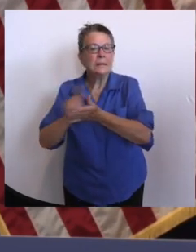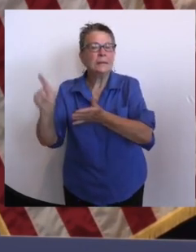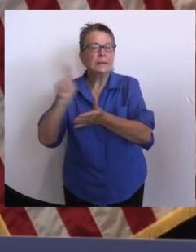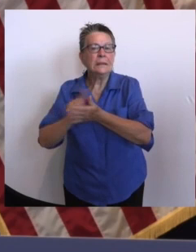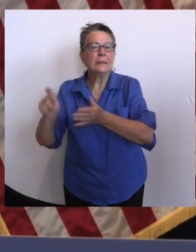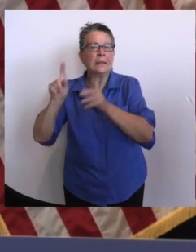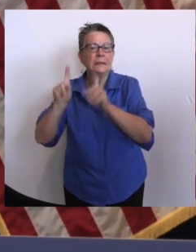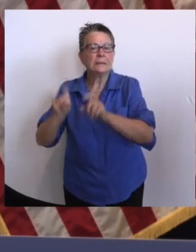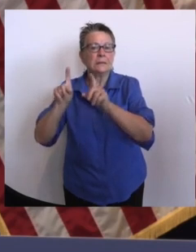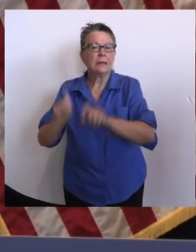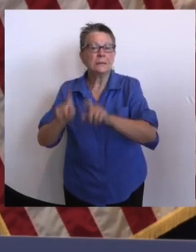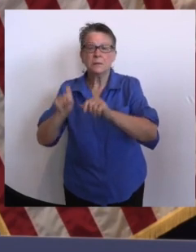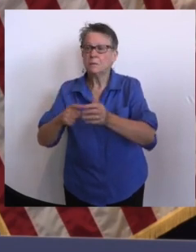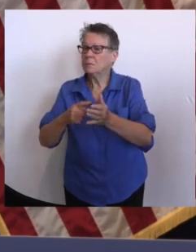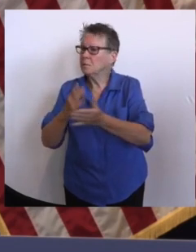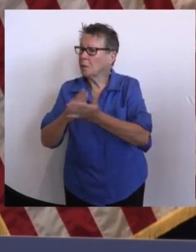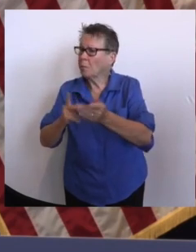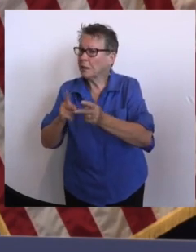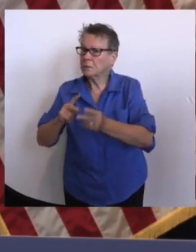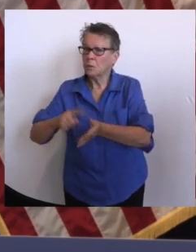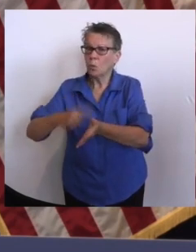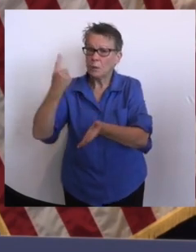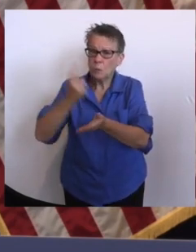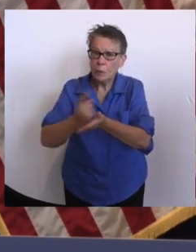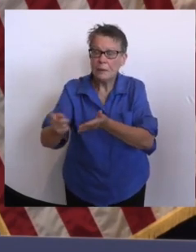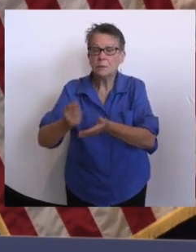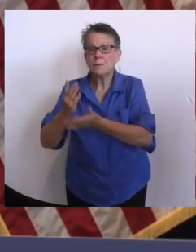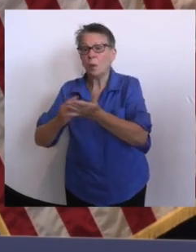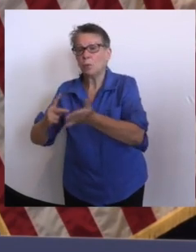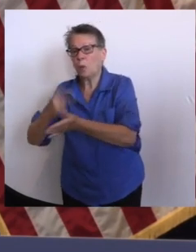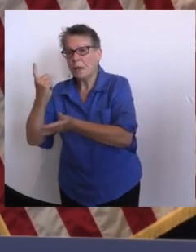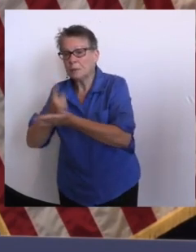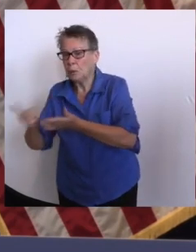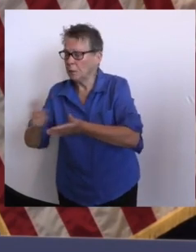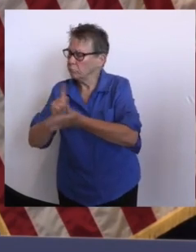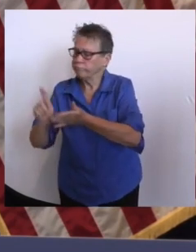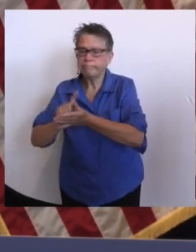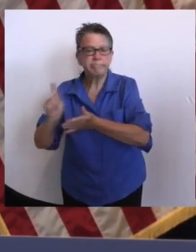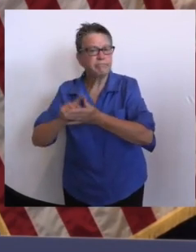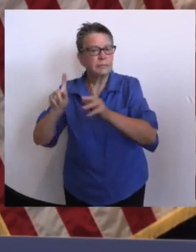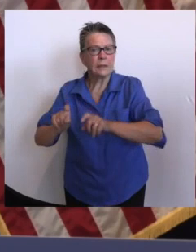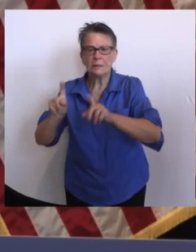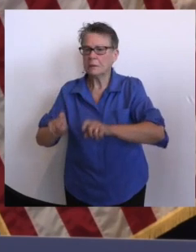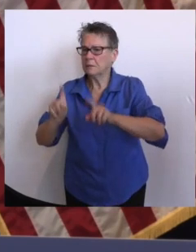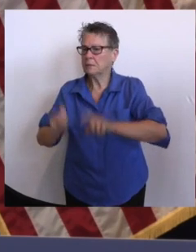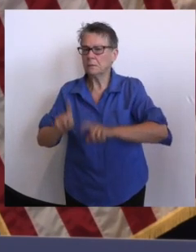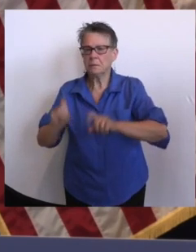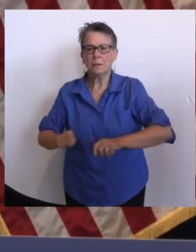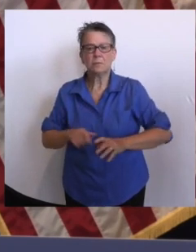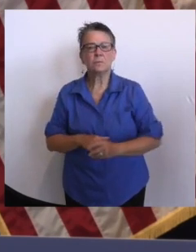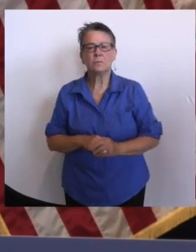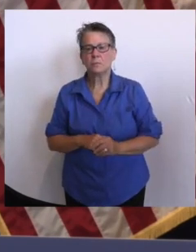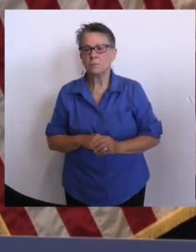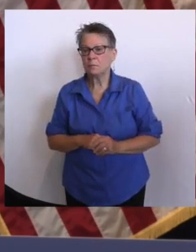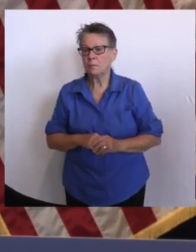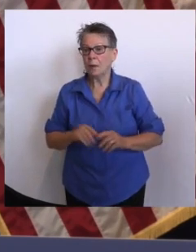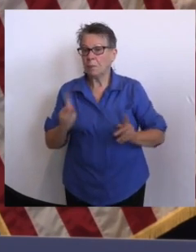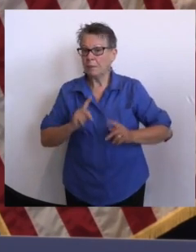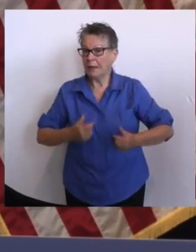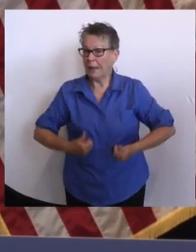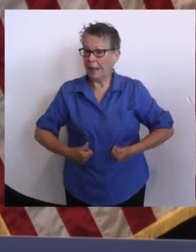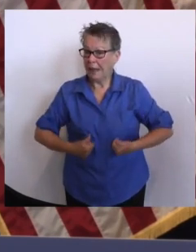private health care facilities and high-risk congregate settings were required to be fully vaccinated or subject to testing.